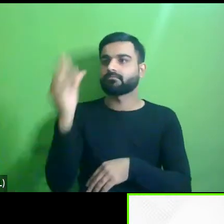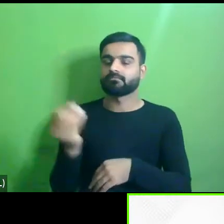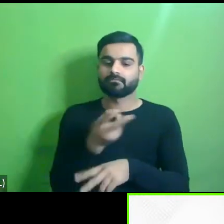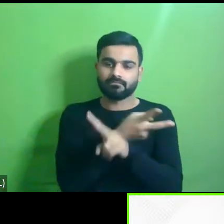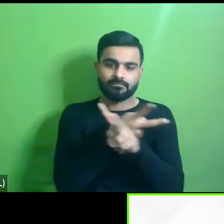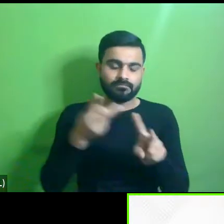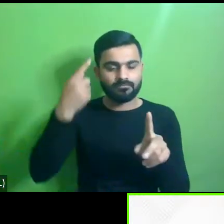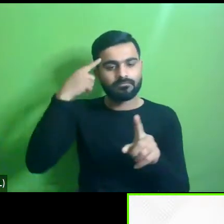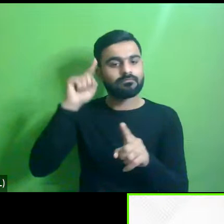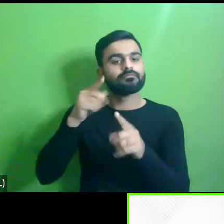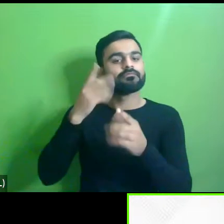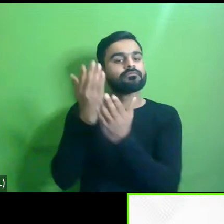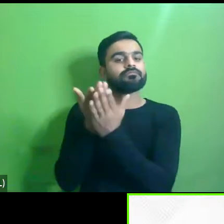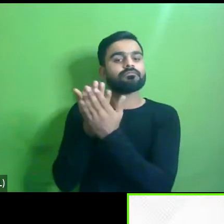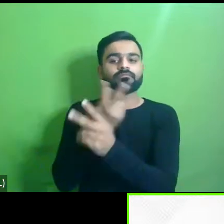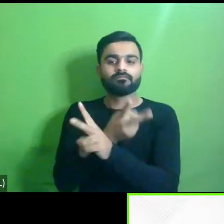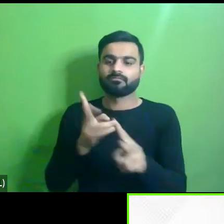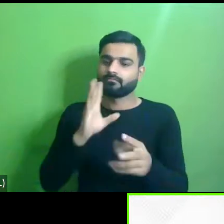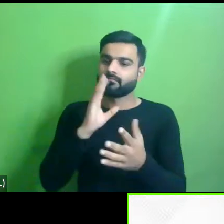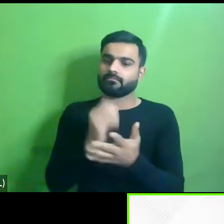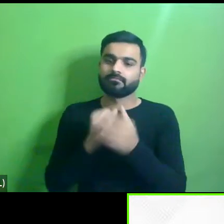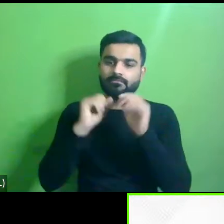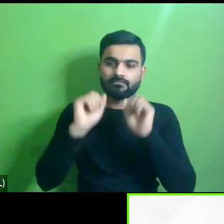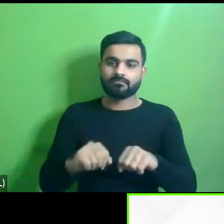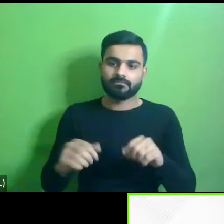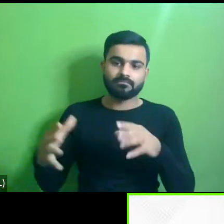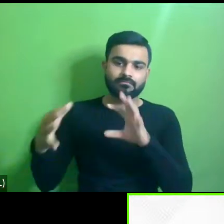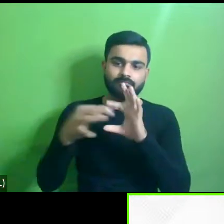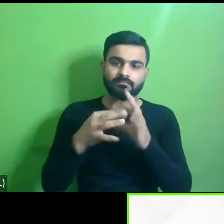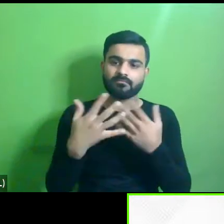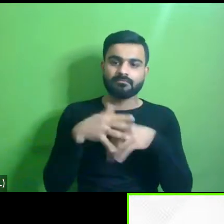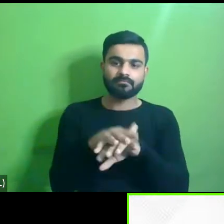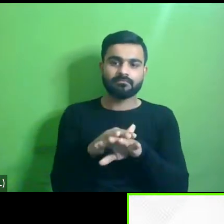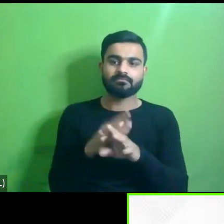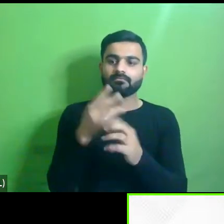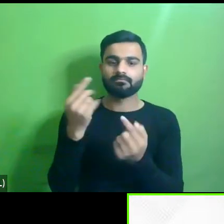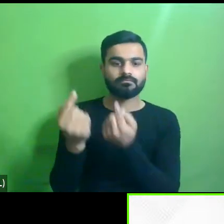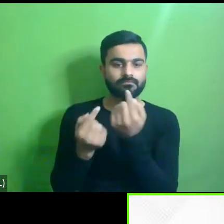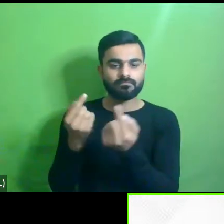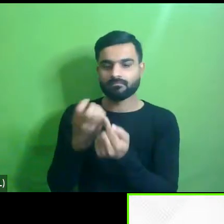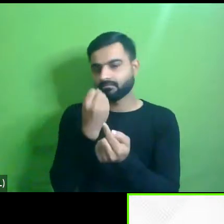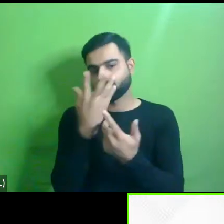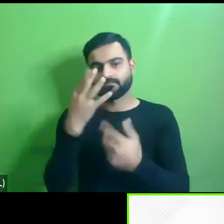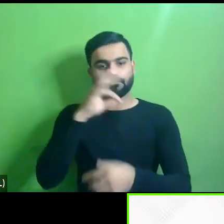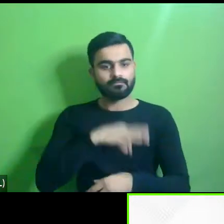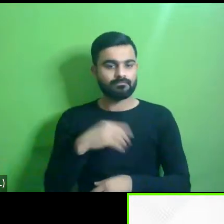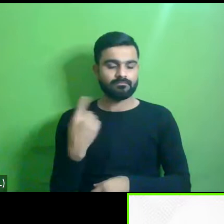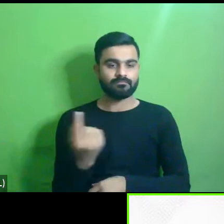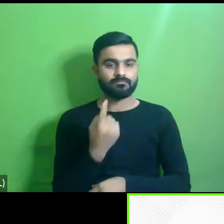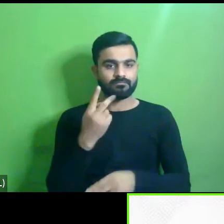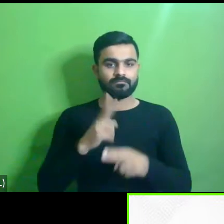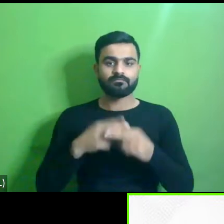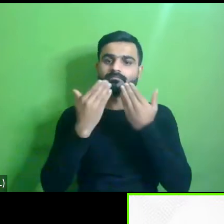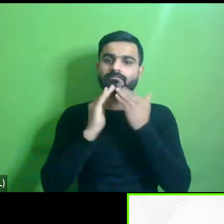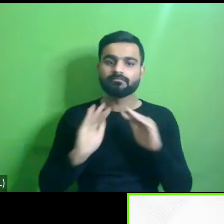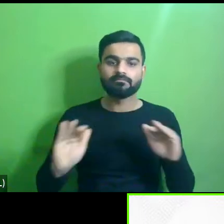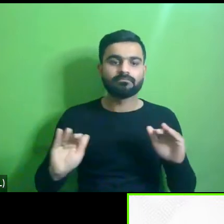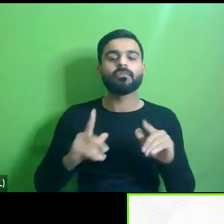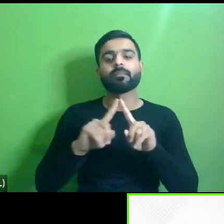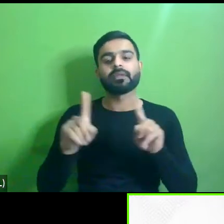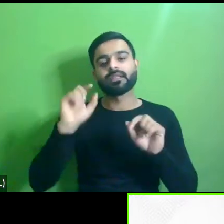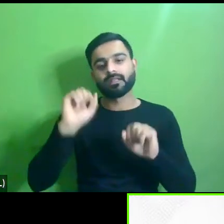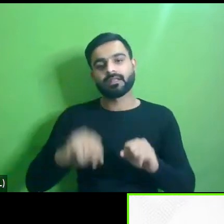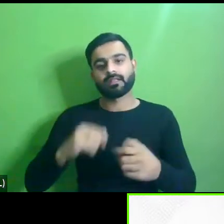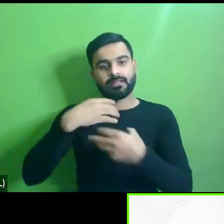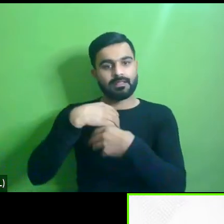purposes i am sure that um having an inclusive park will not only be benefited for the uh children with disability but also will